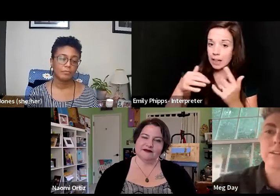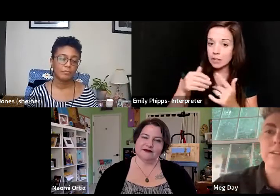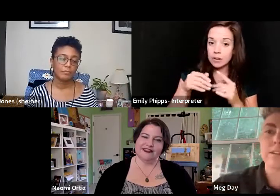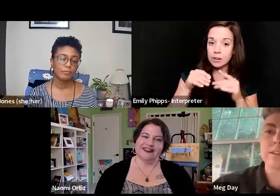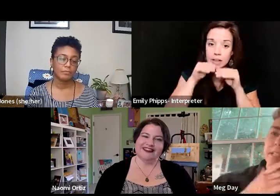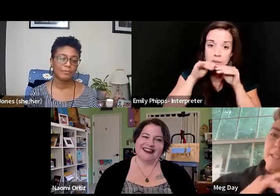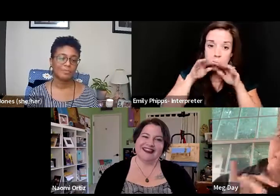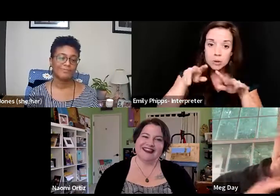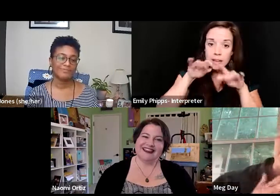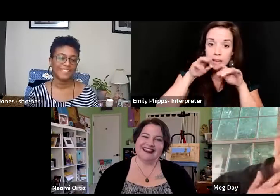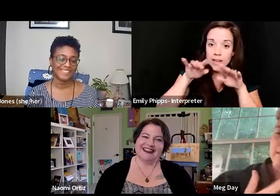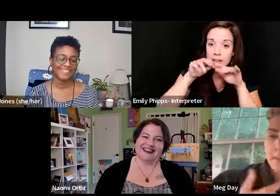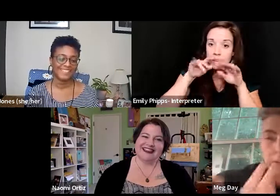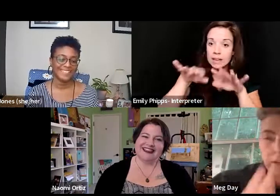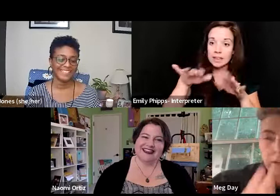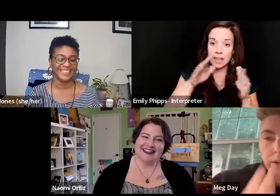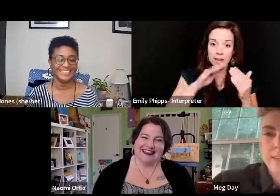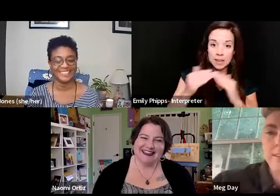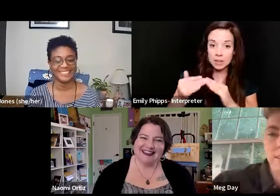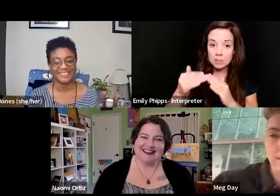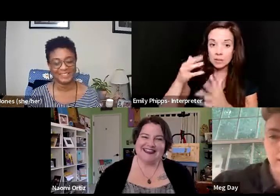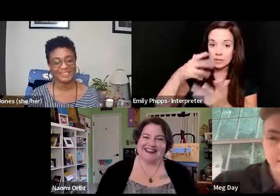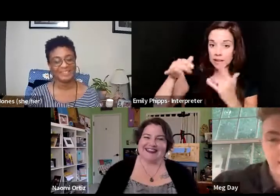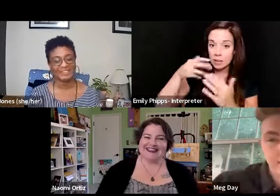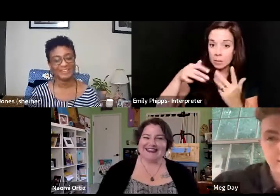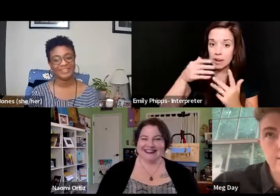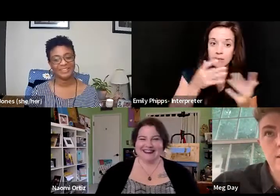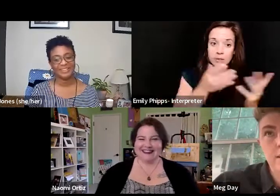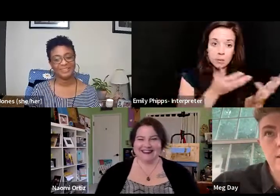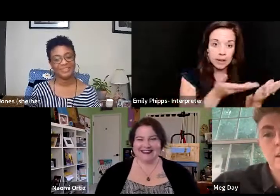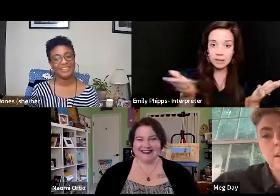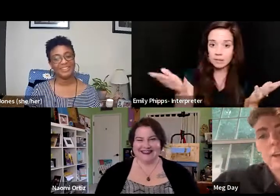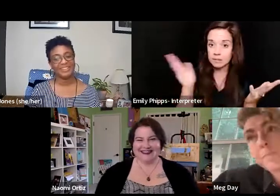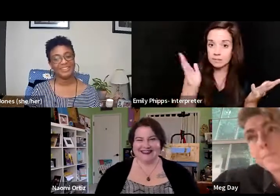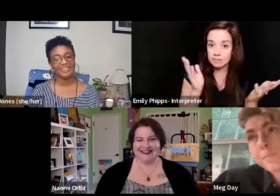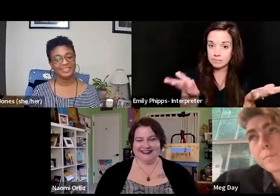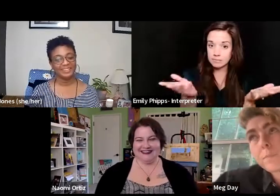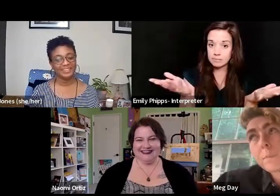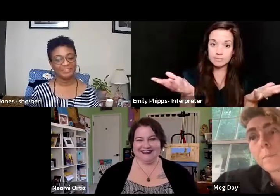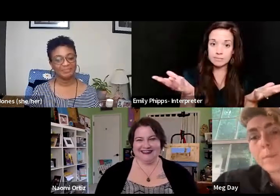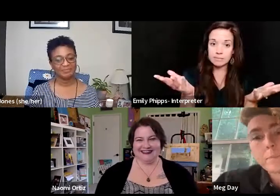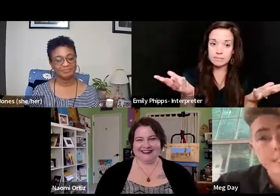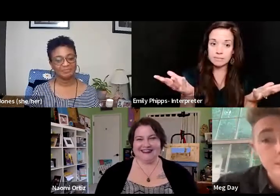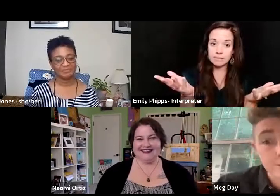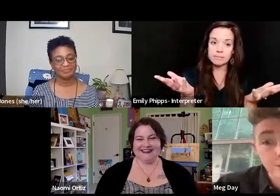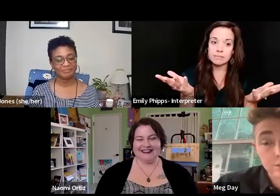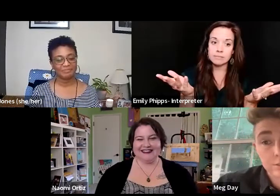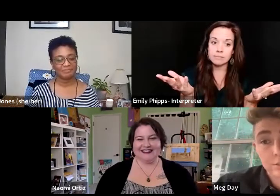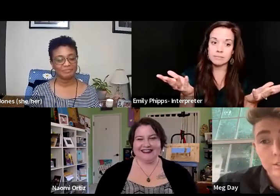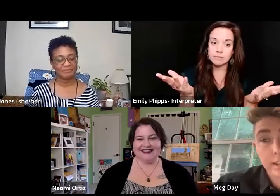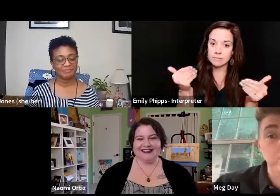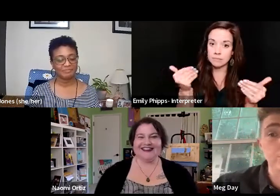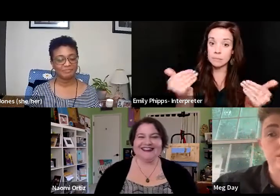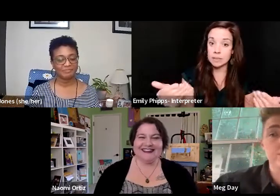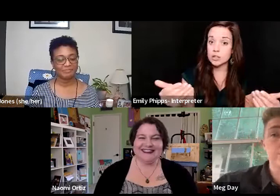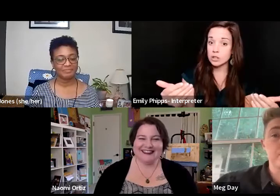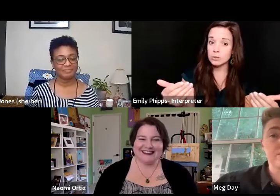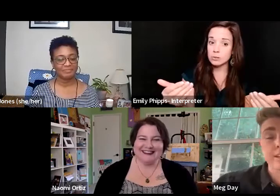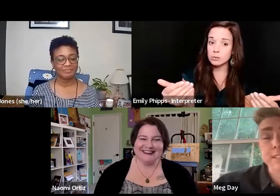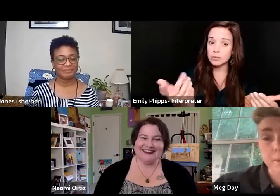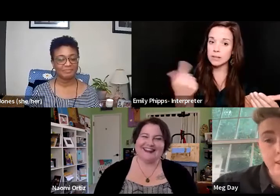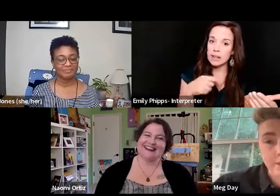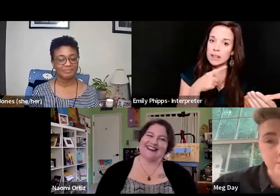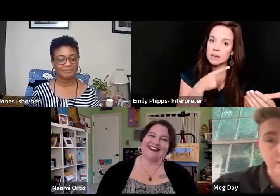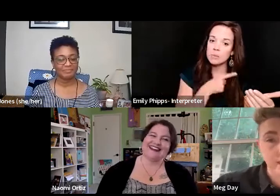another and be in community in like whatever way, you know, that lens, um, please do. And we will even